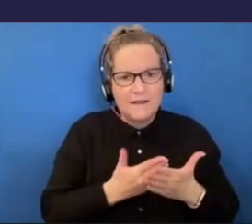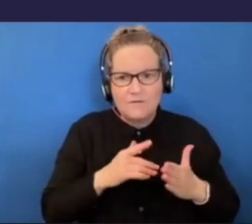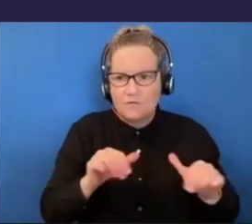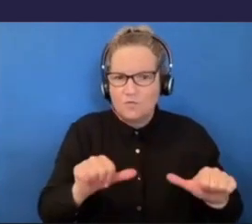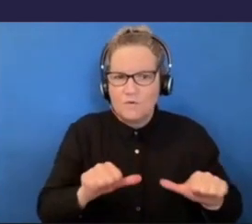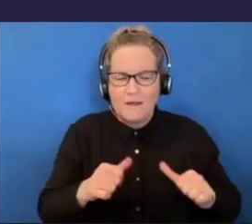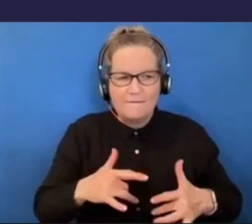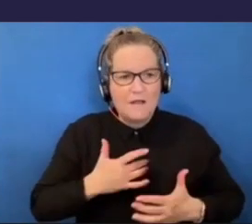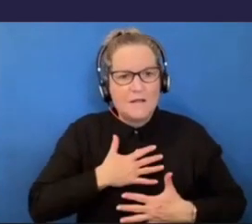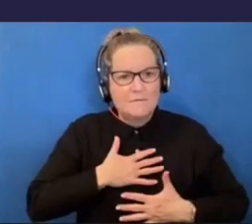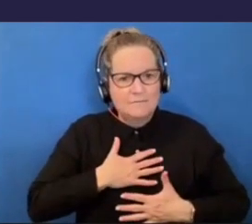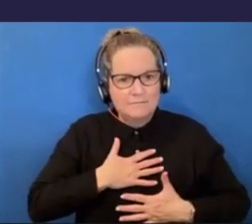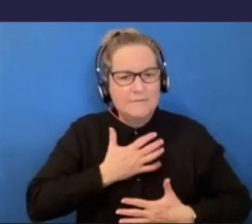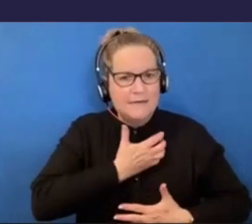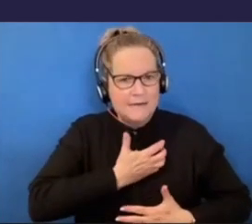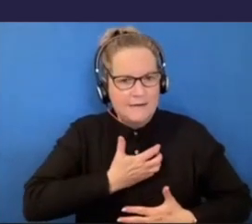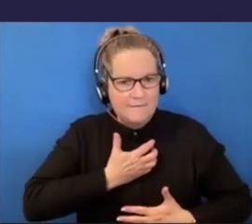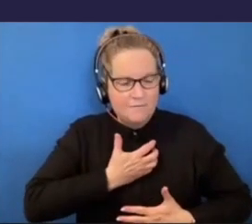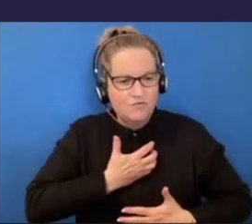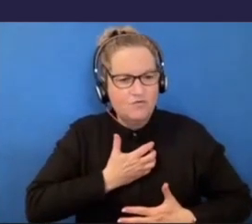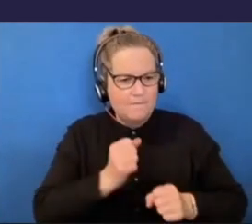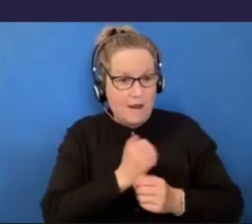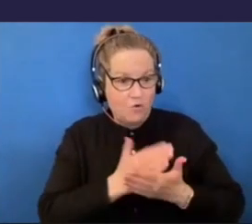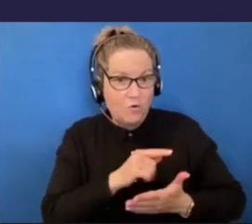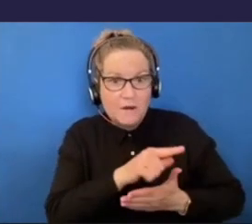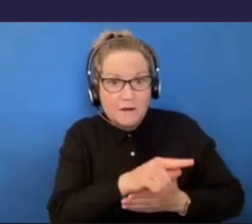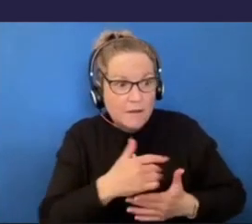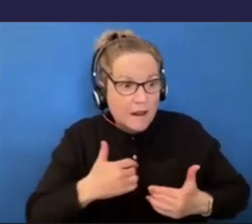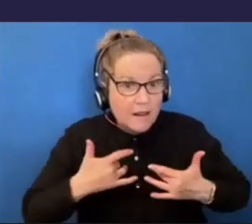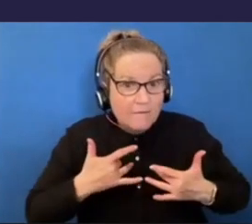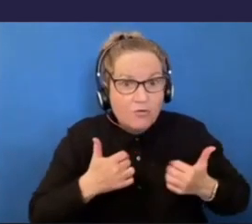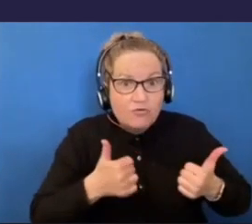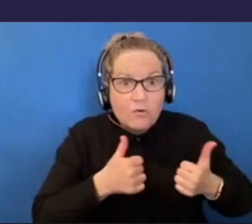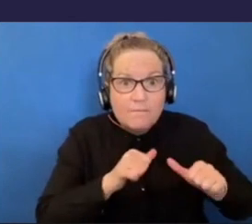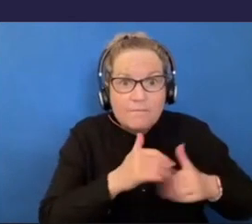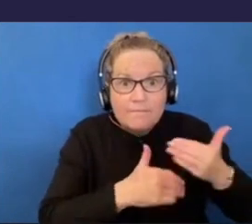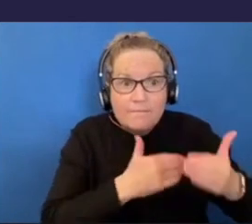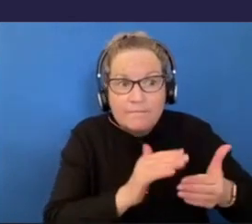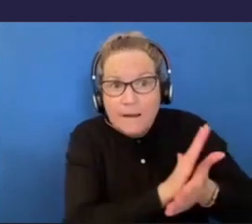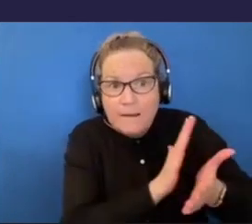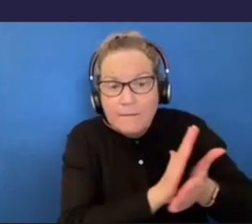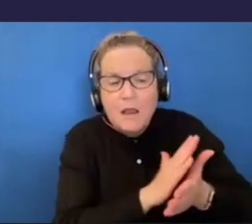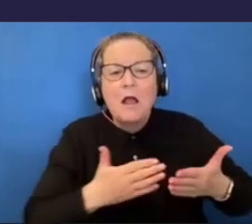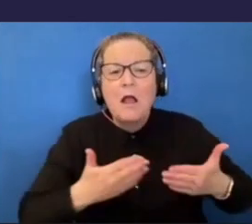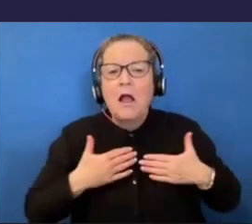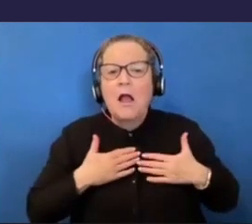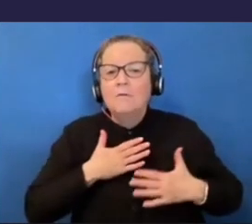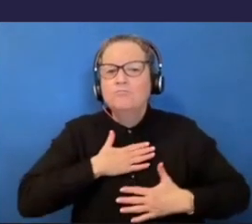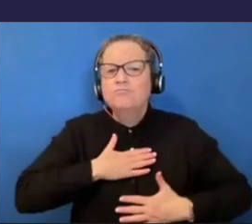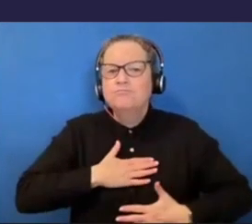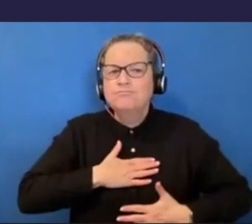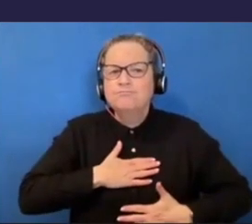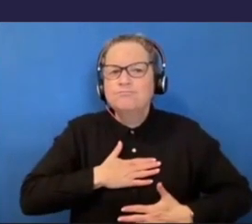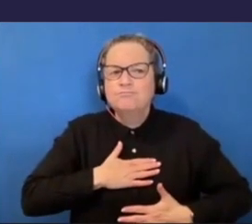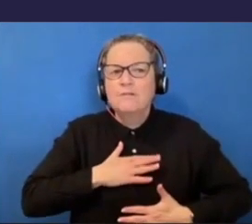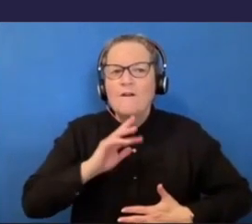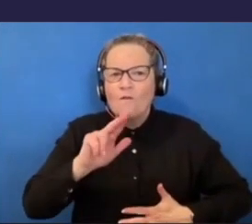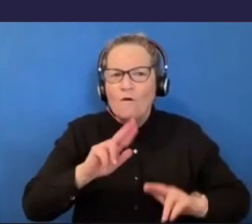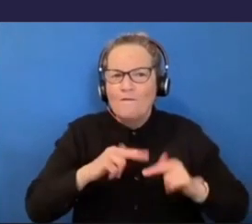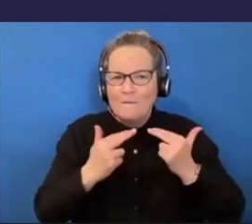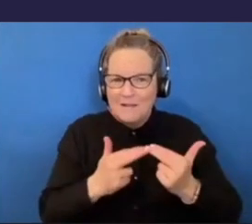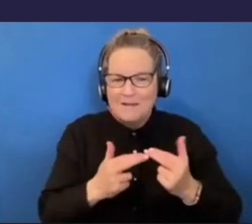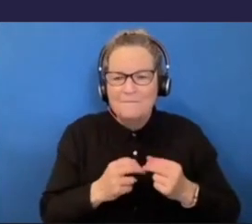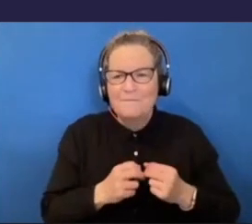is living and, and he's going as well. So, uh, there's, uh, little bit of balancing, but